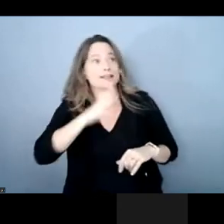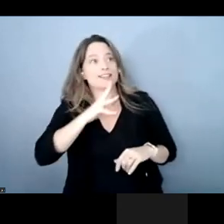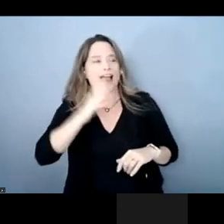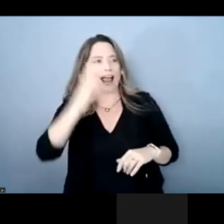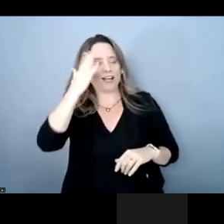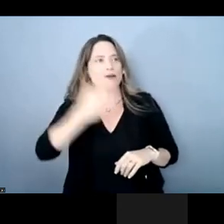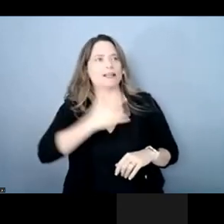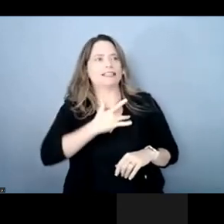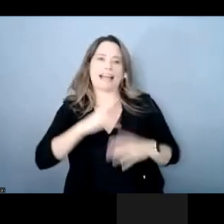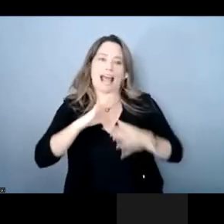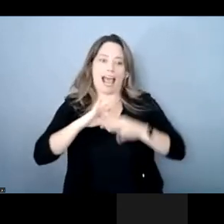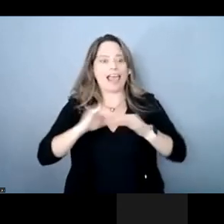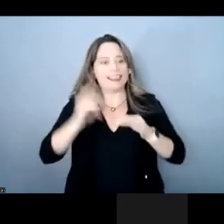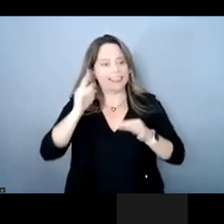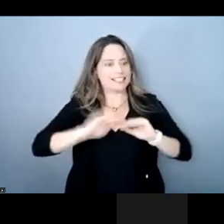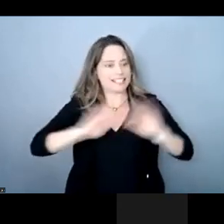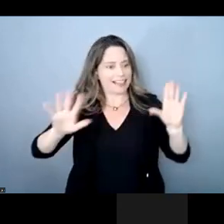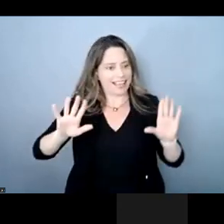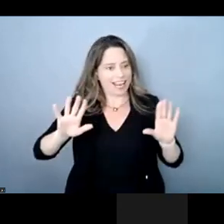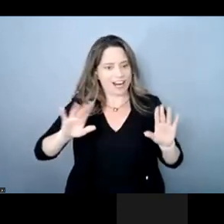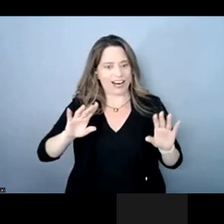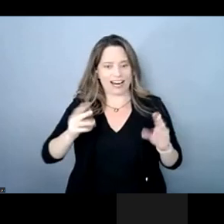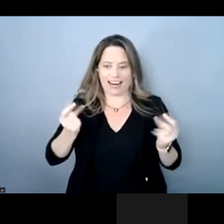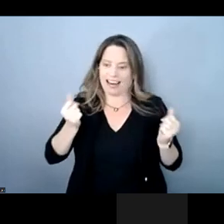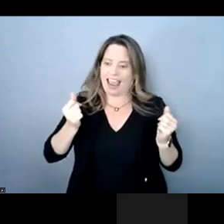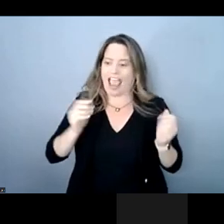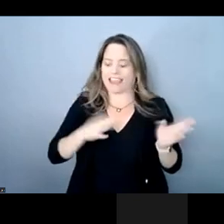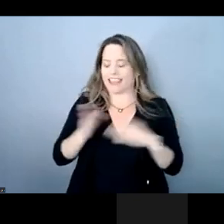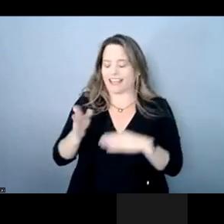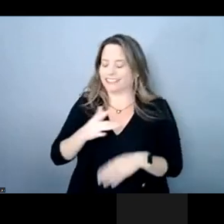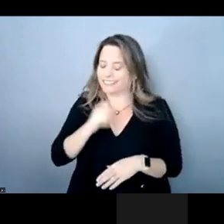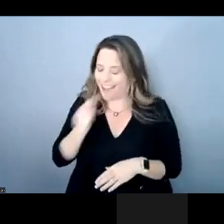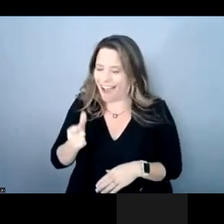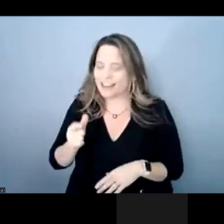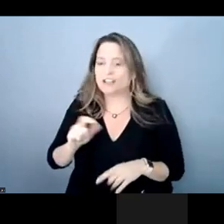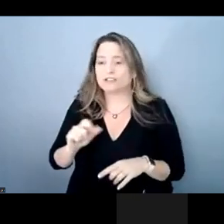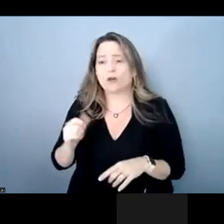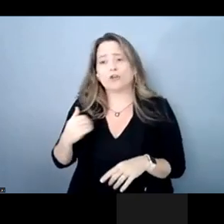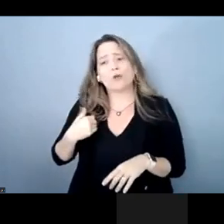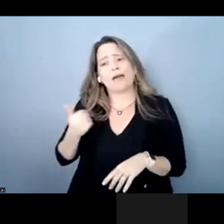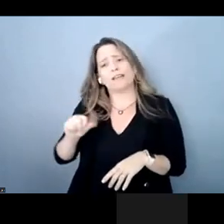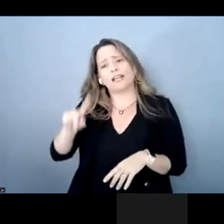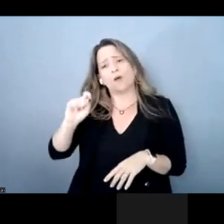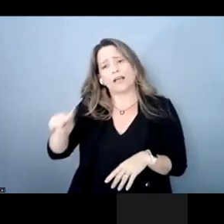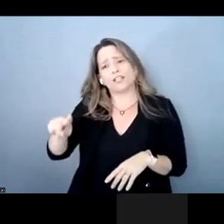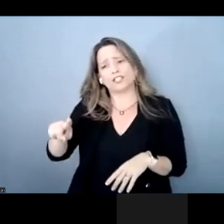sometimes i am not so did that make sense do you have any follow-up questions based on that explanation